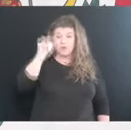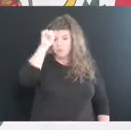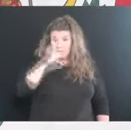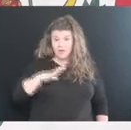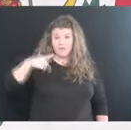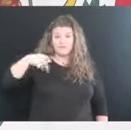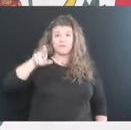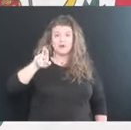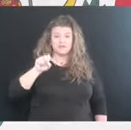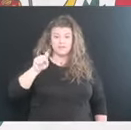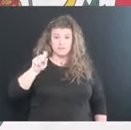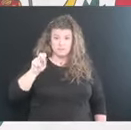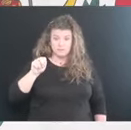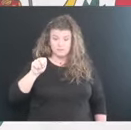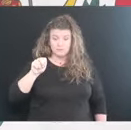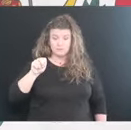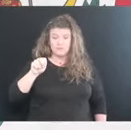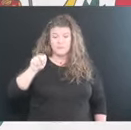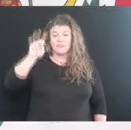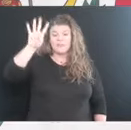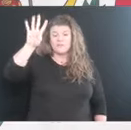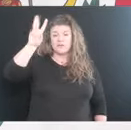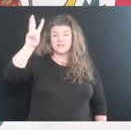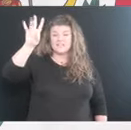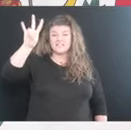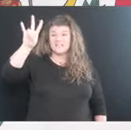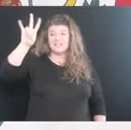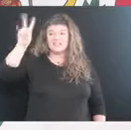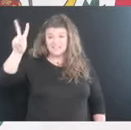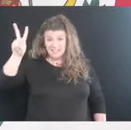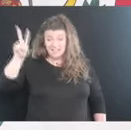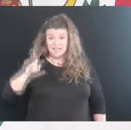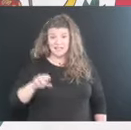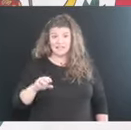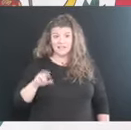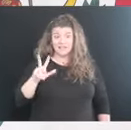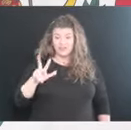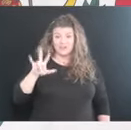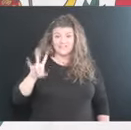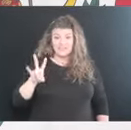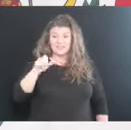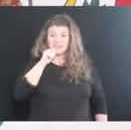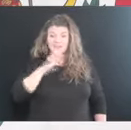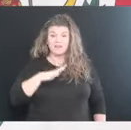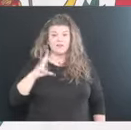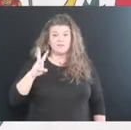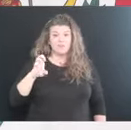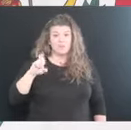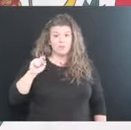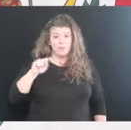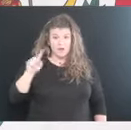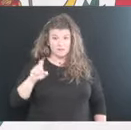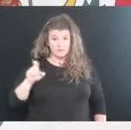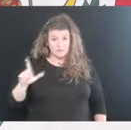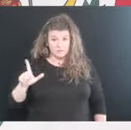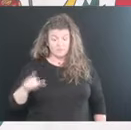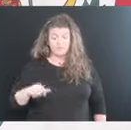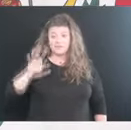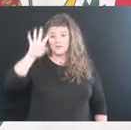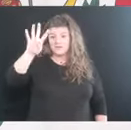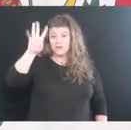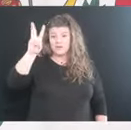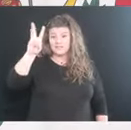Preston County, the 4672nd death of a 37-year year old female from Wetzel County. The 4